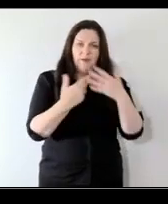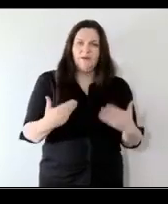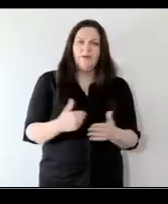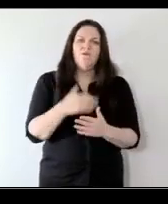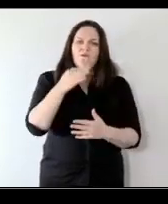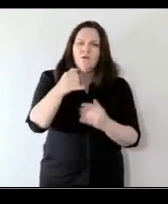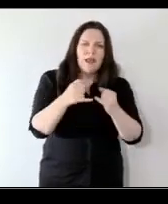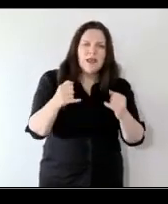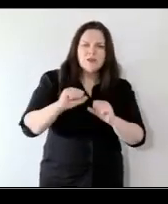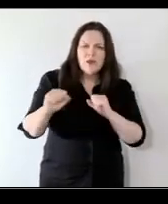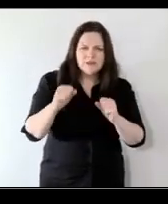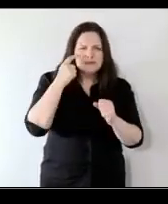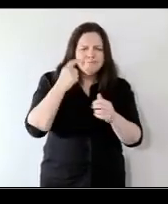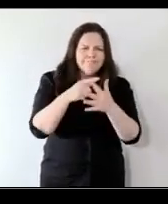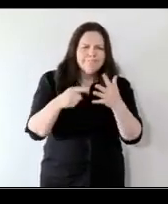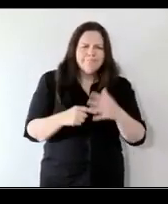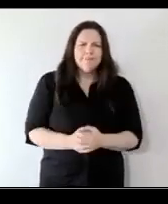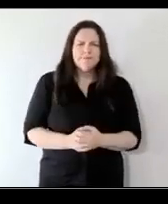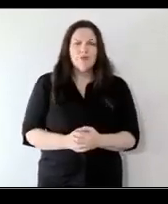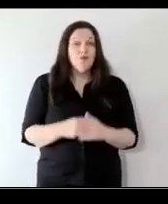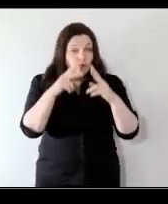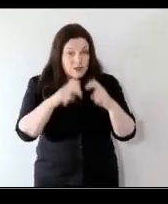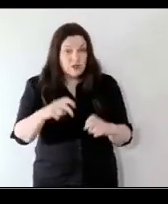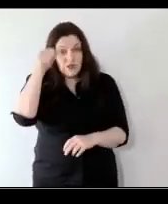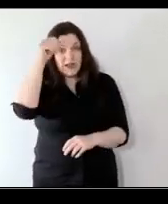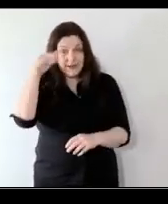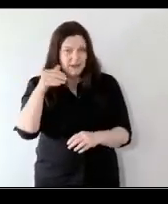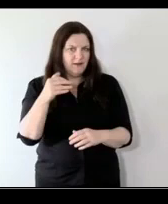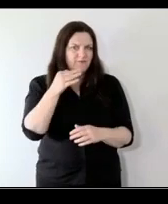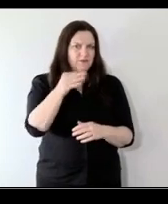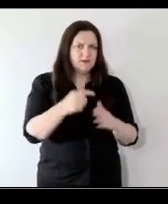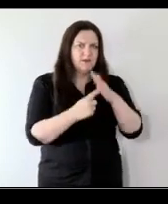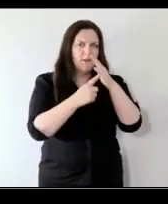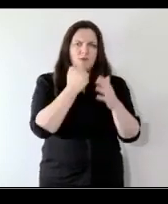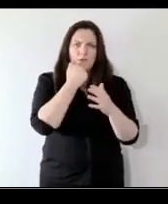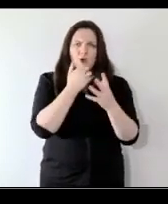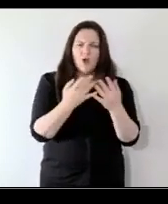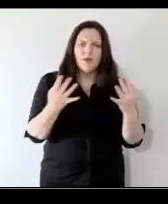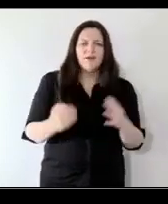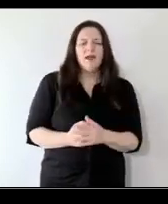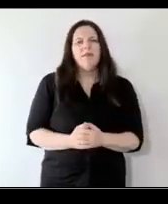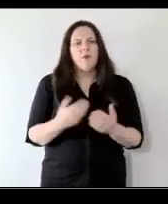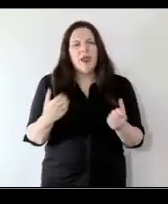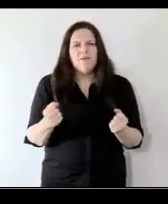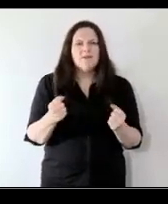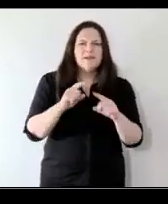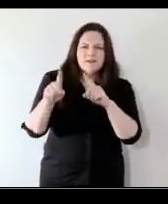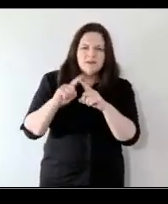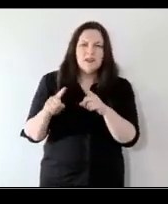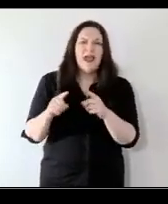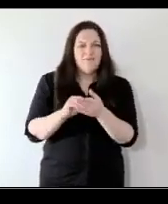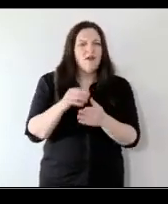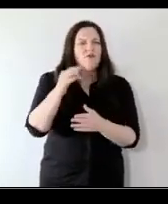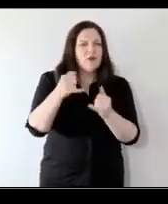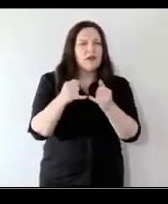services policy makers. we definitely research academia out in front and we've got a nice equal distribution then between. And